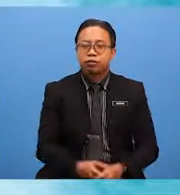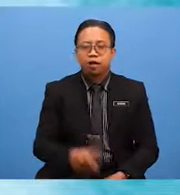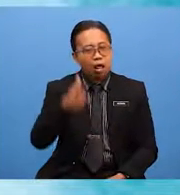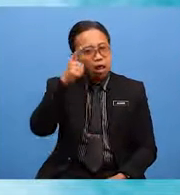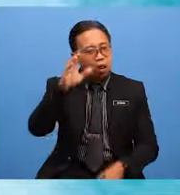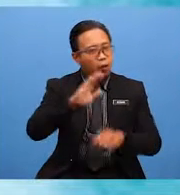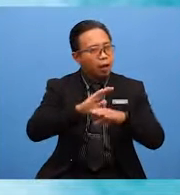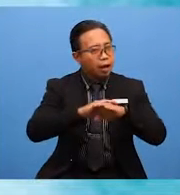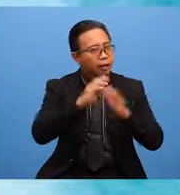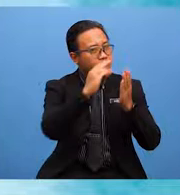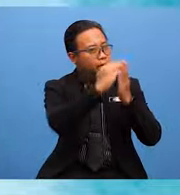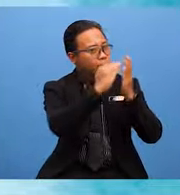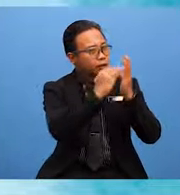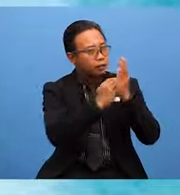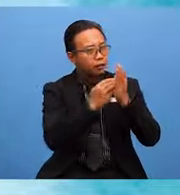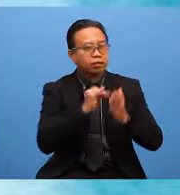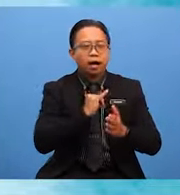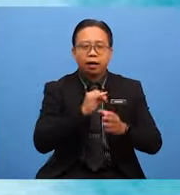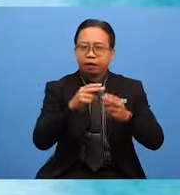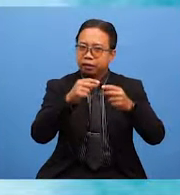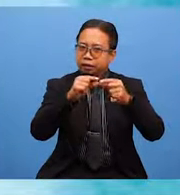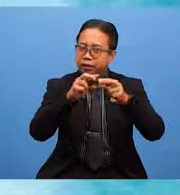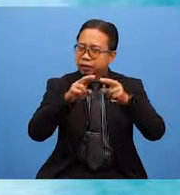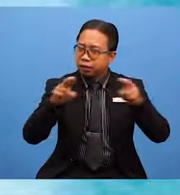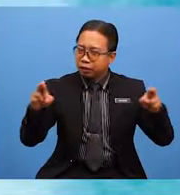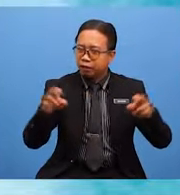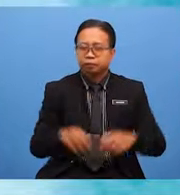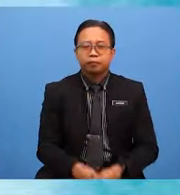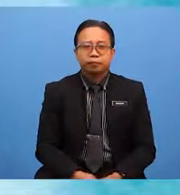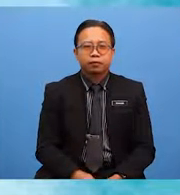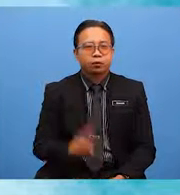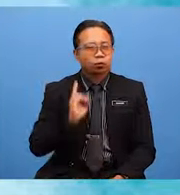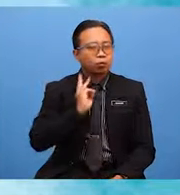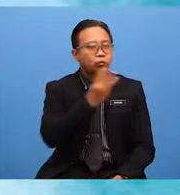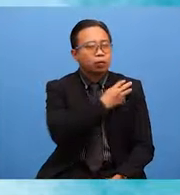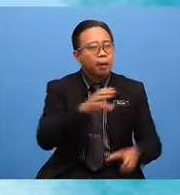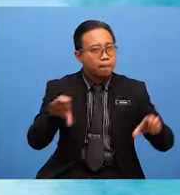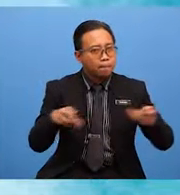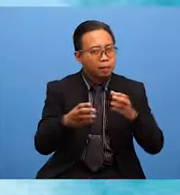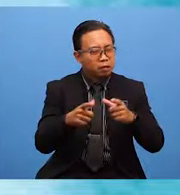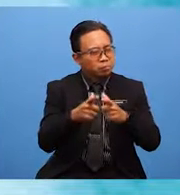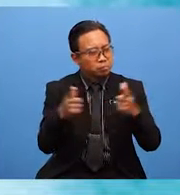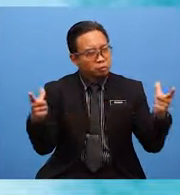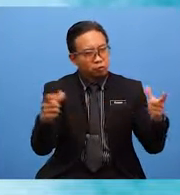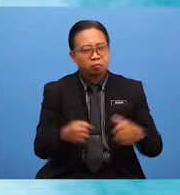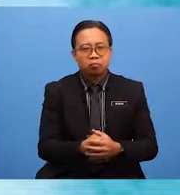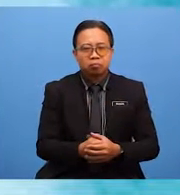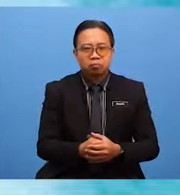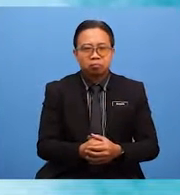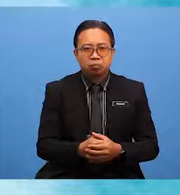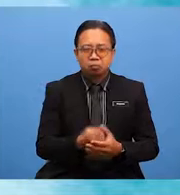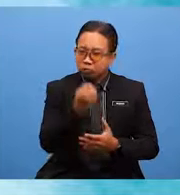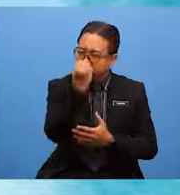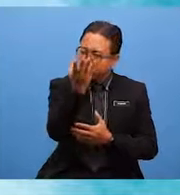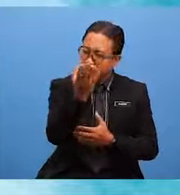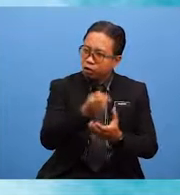details which I have underlined. It really makes a difference when you have details and elaborations